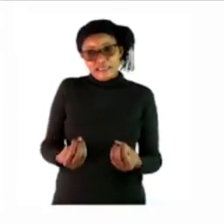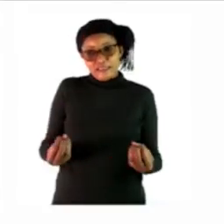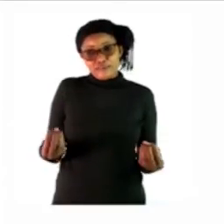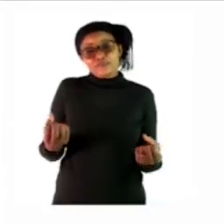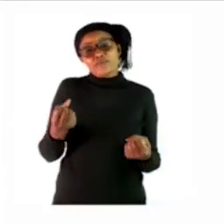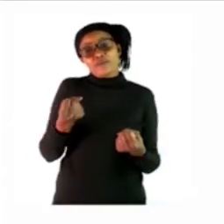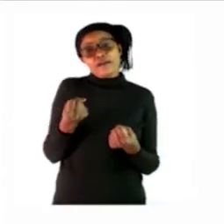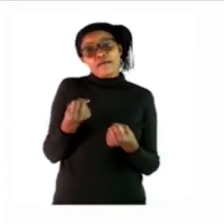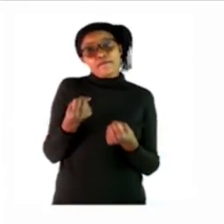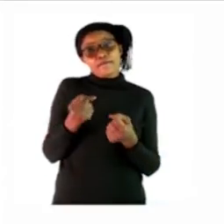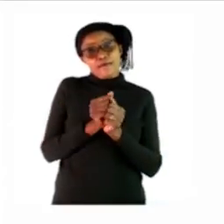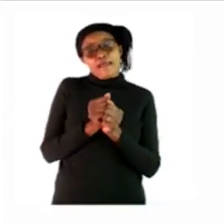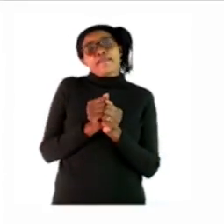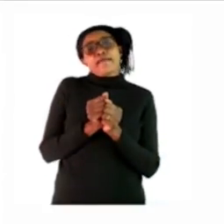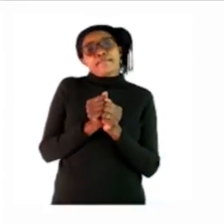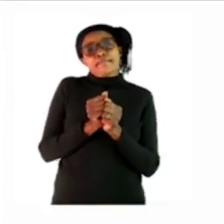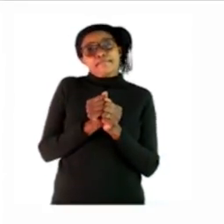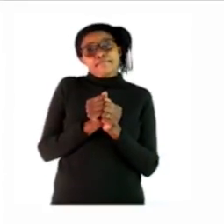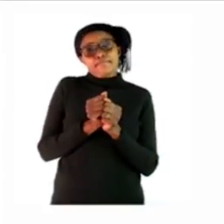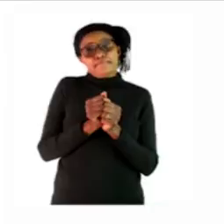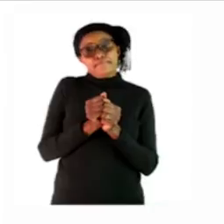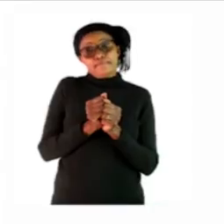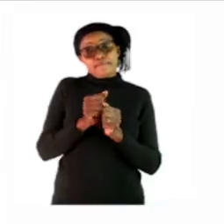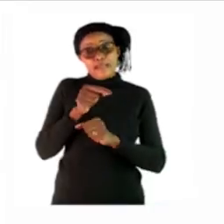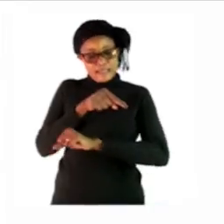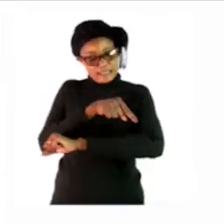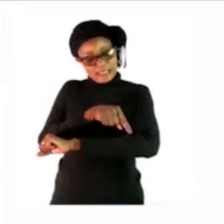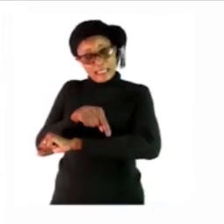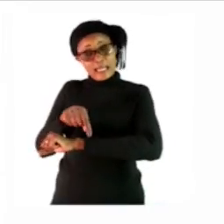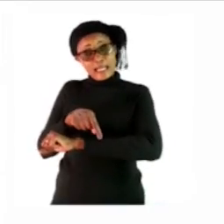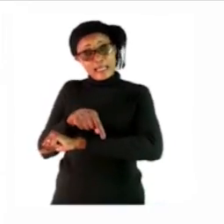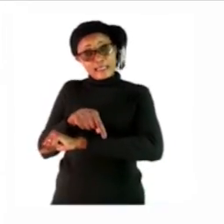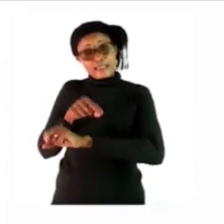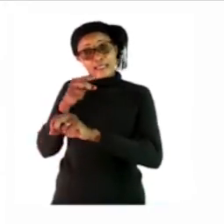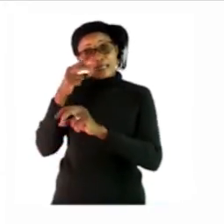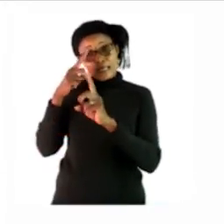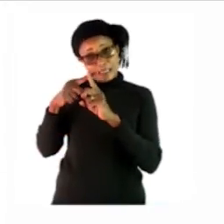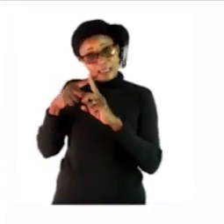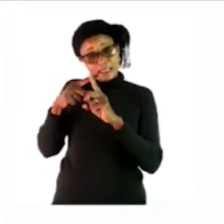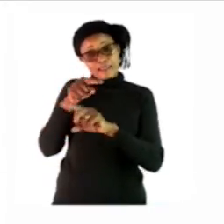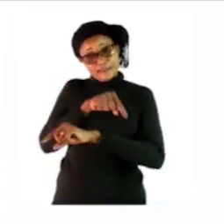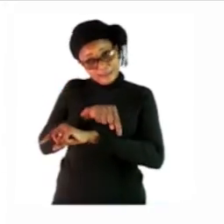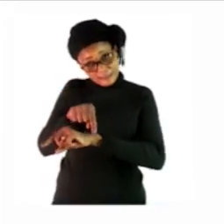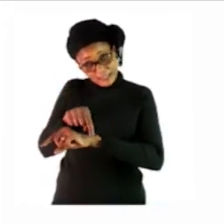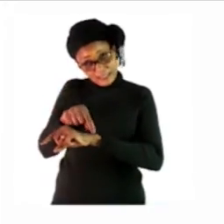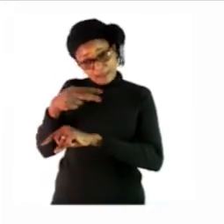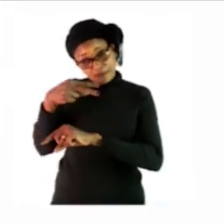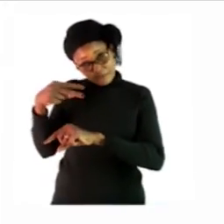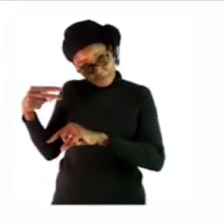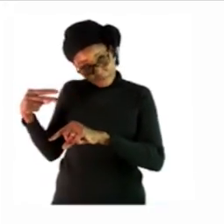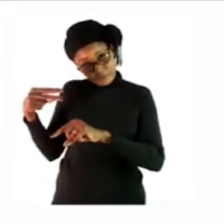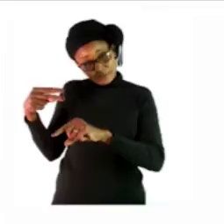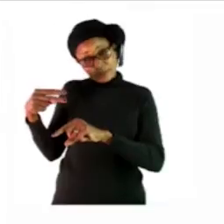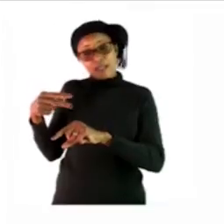now you will see there's a line there's a plus there's a line there's an